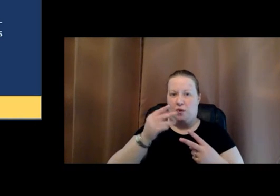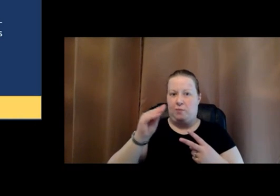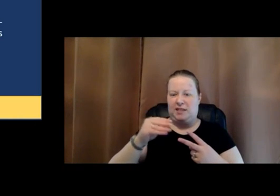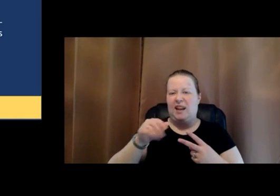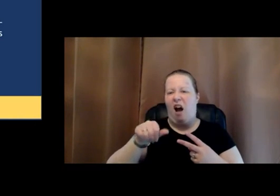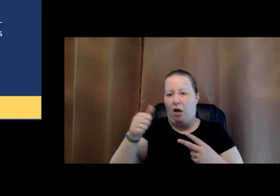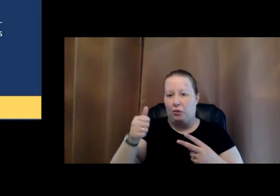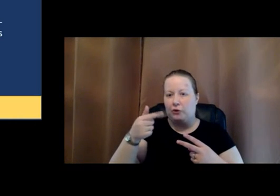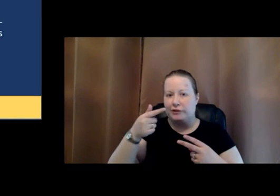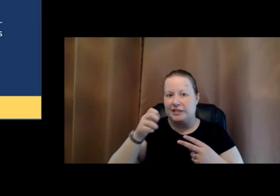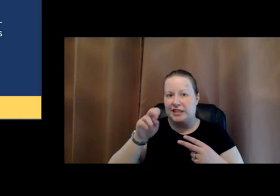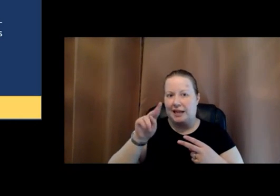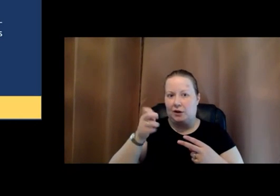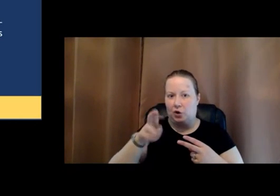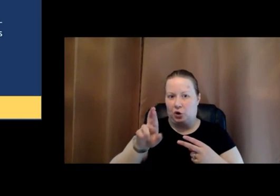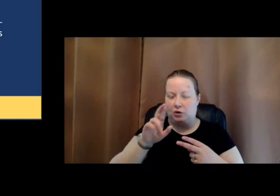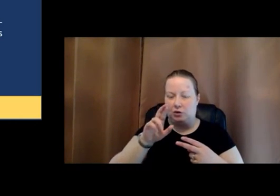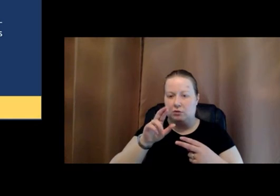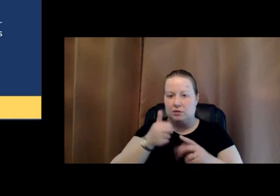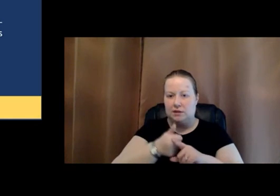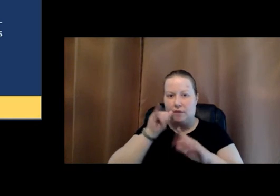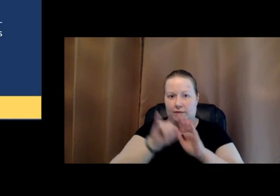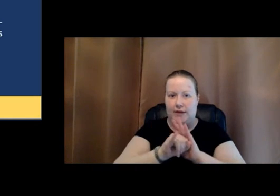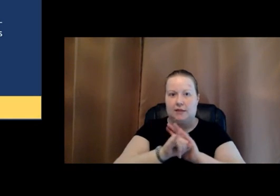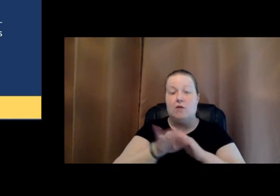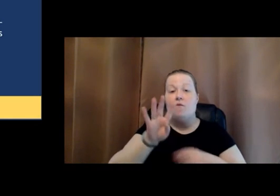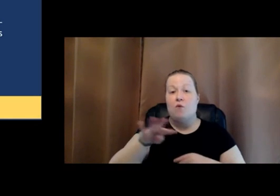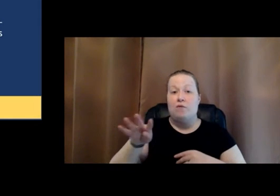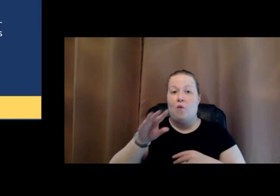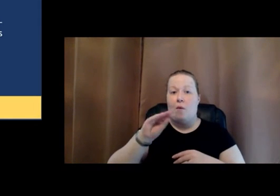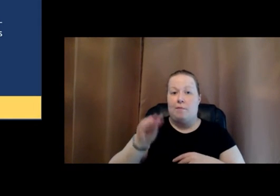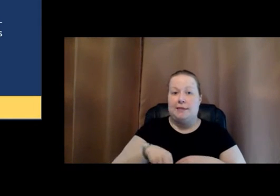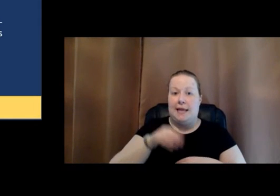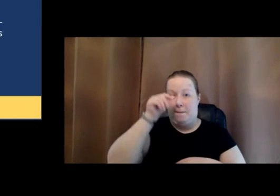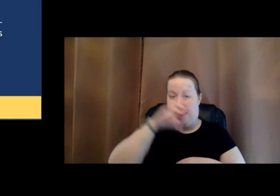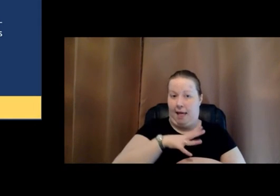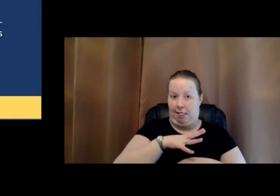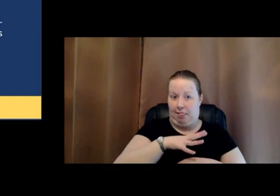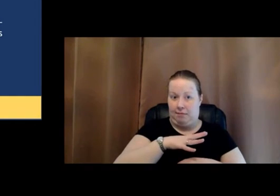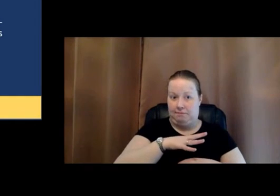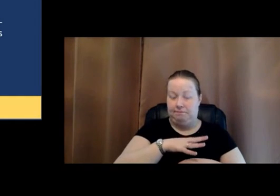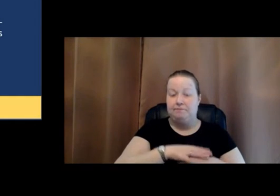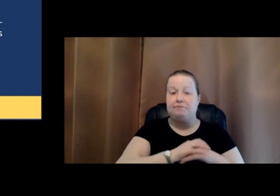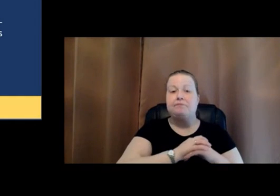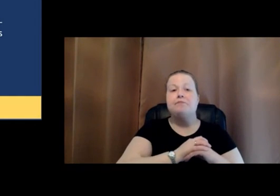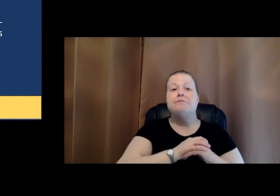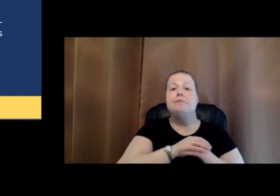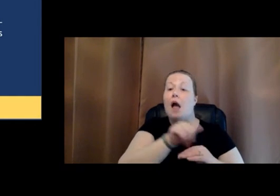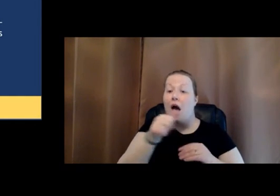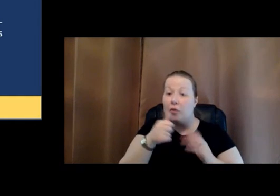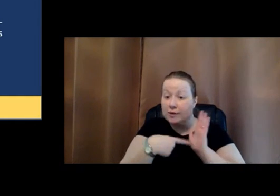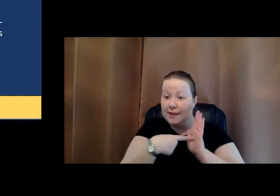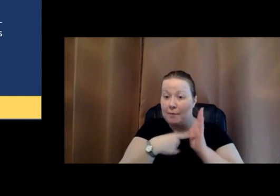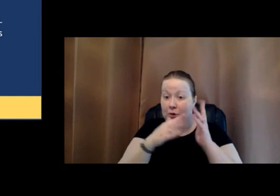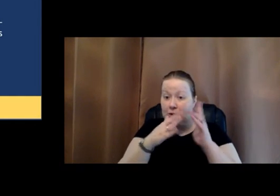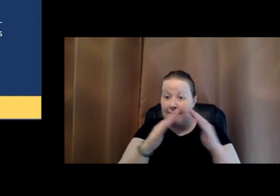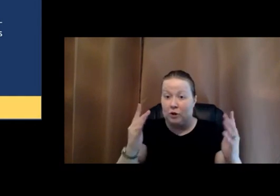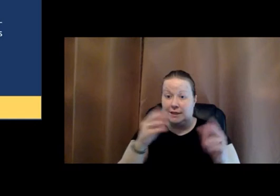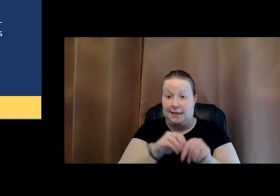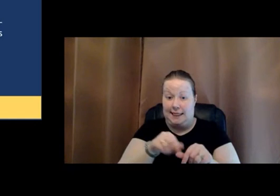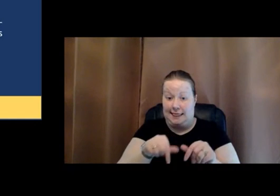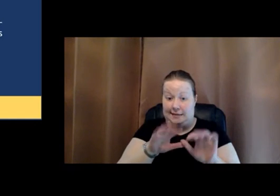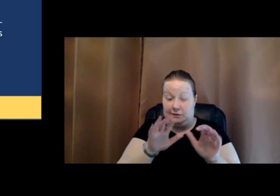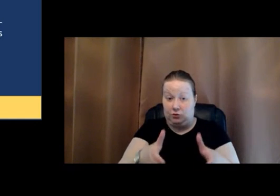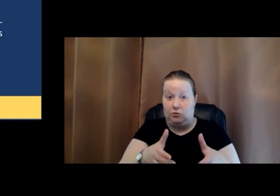gender and self identification and 44% male. Other examples of diversity in this specific